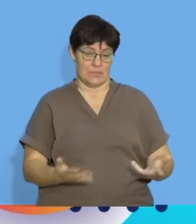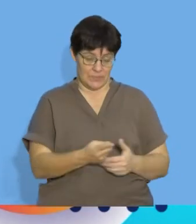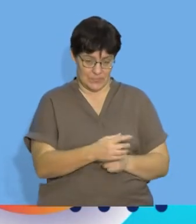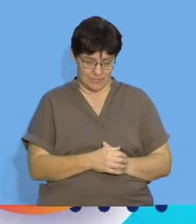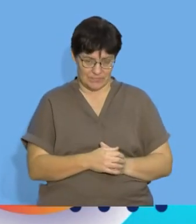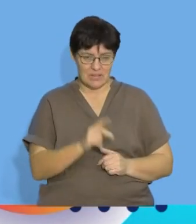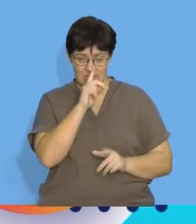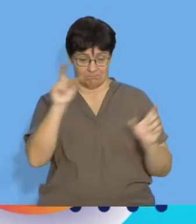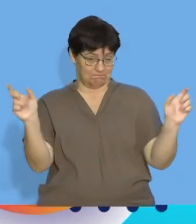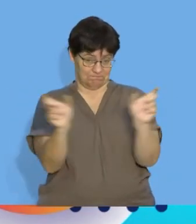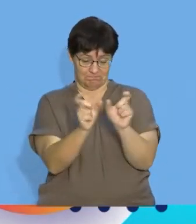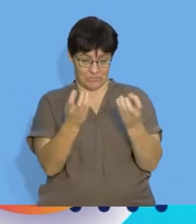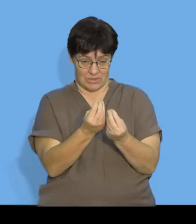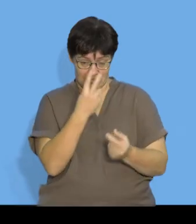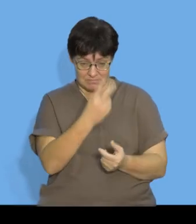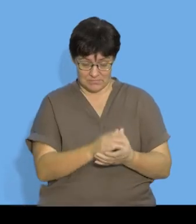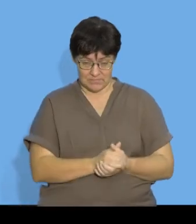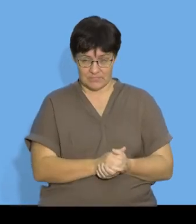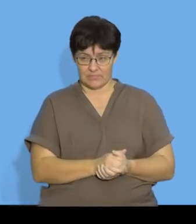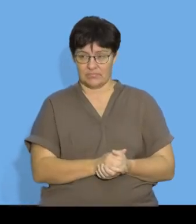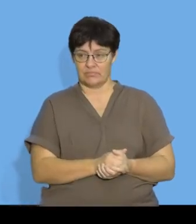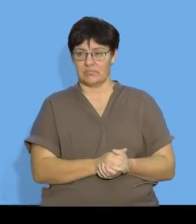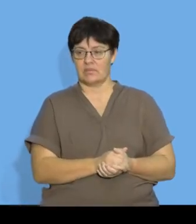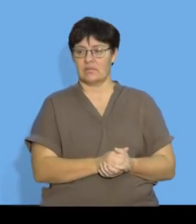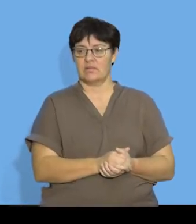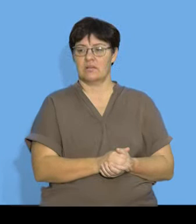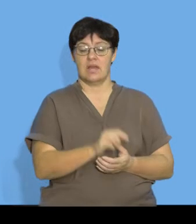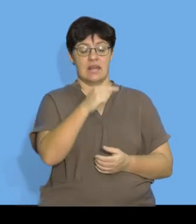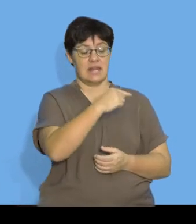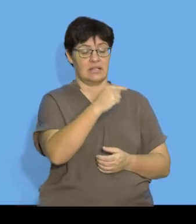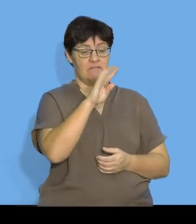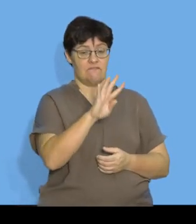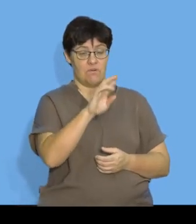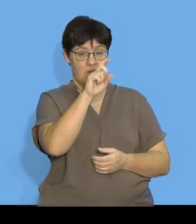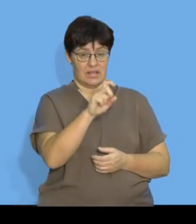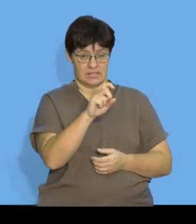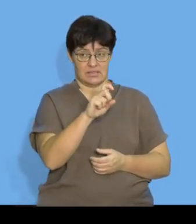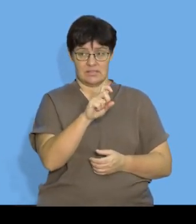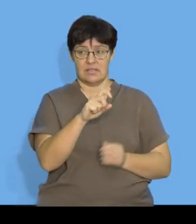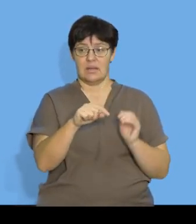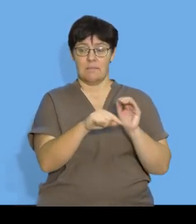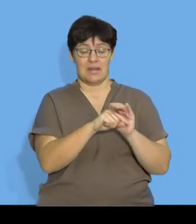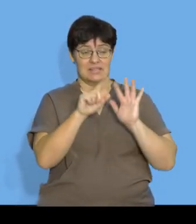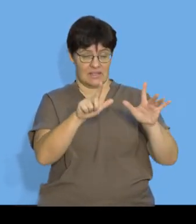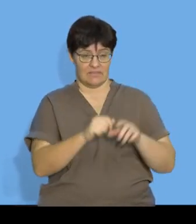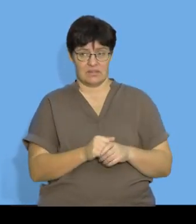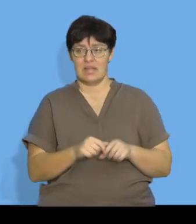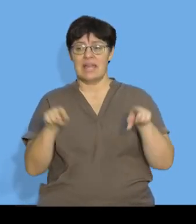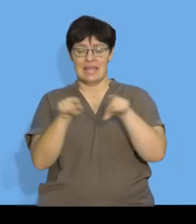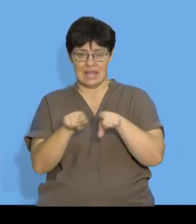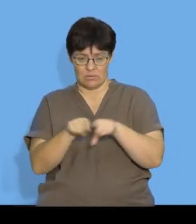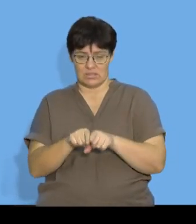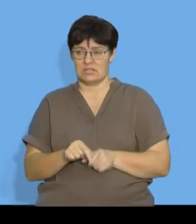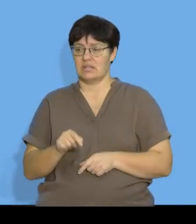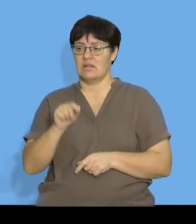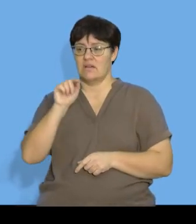let's equate them together so I'm going to say that negative 4x minus 7 has